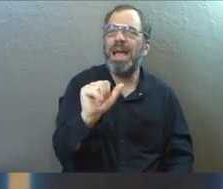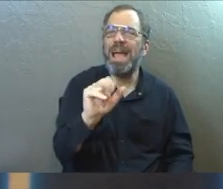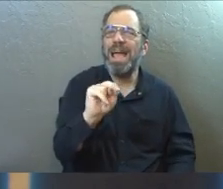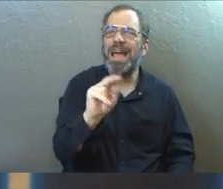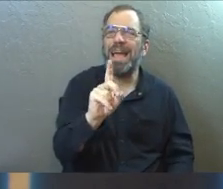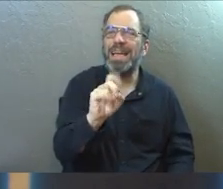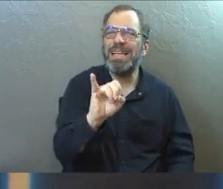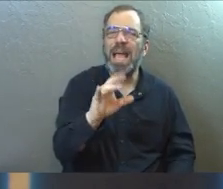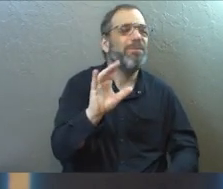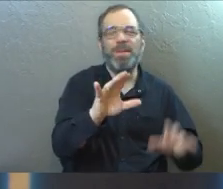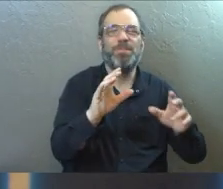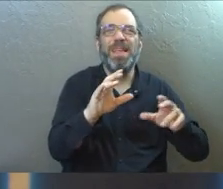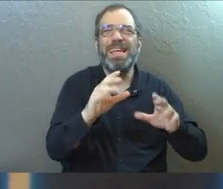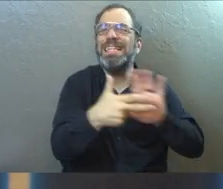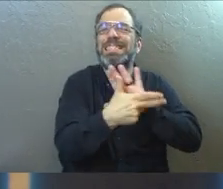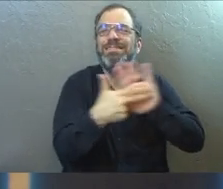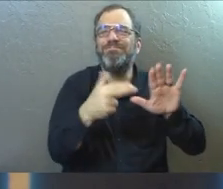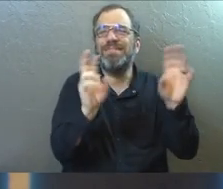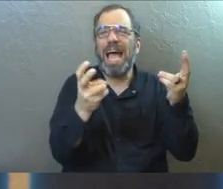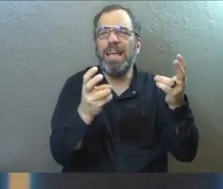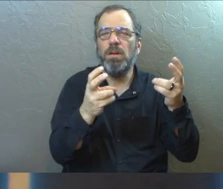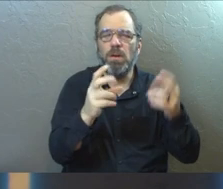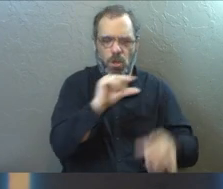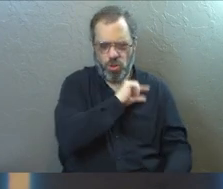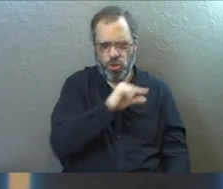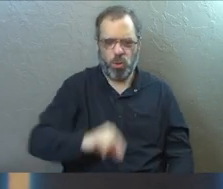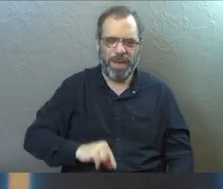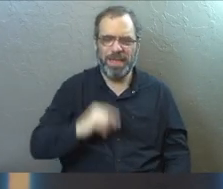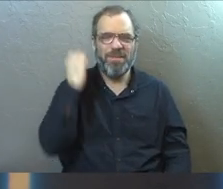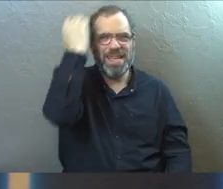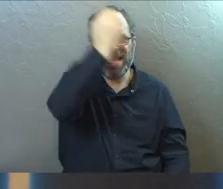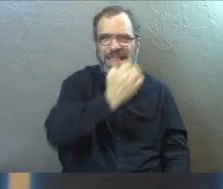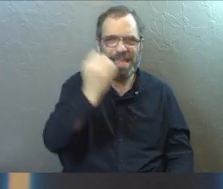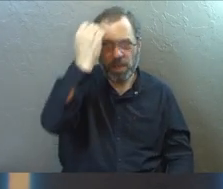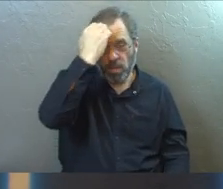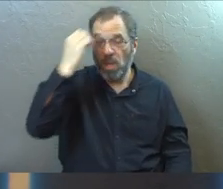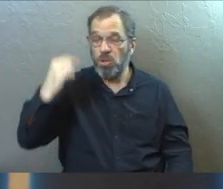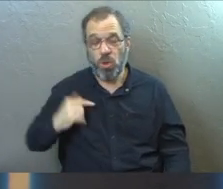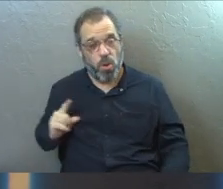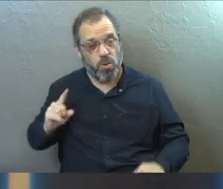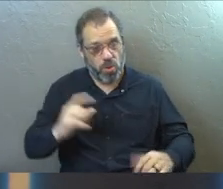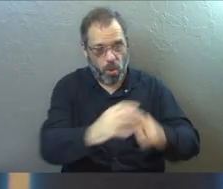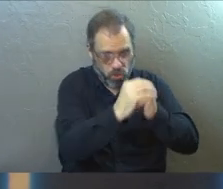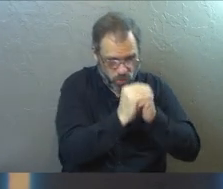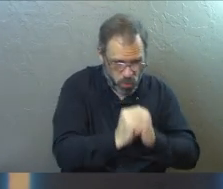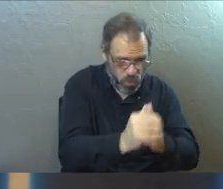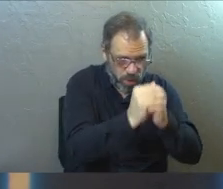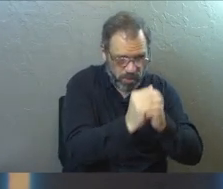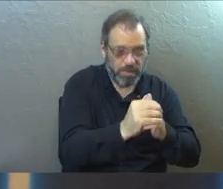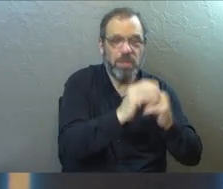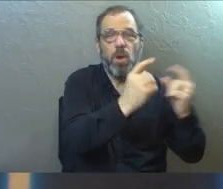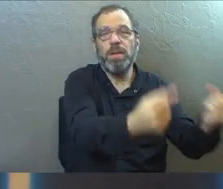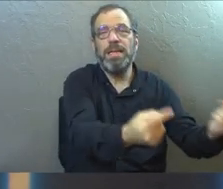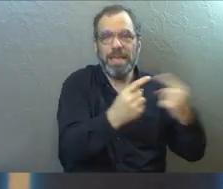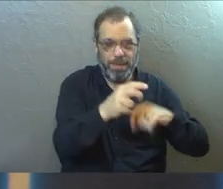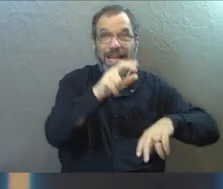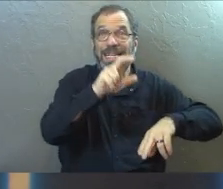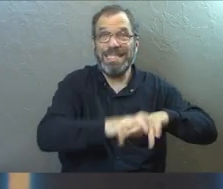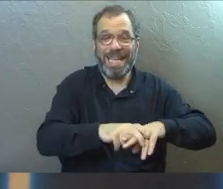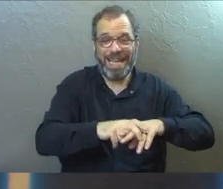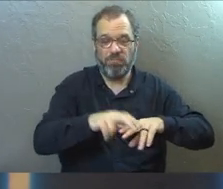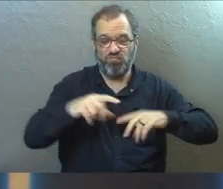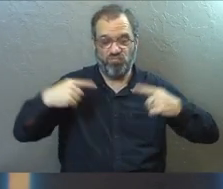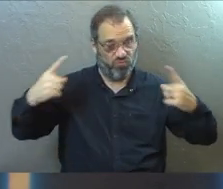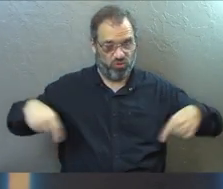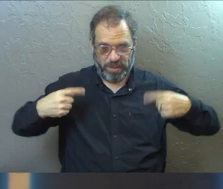her title is Candace, the queen of Ethiopia. And the eunuch had gone to Jerusalem to worship. And he was now returning, seated in his